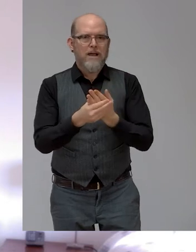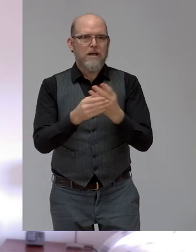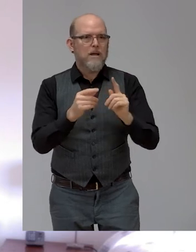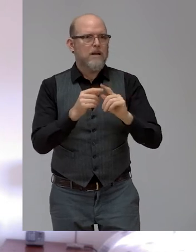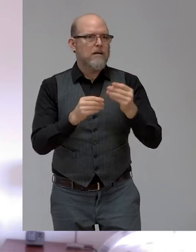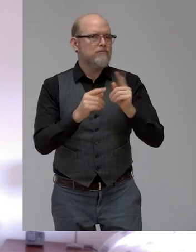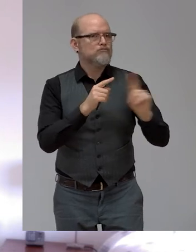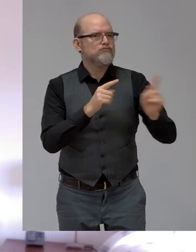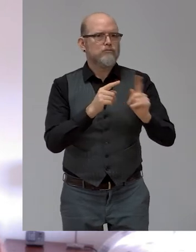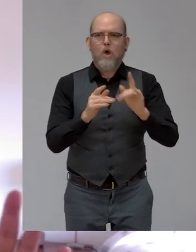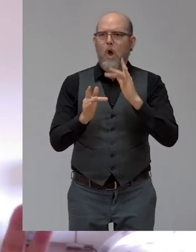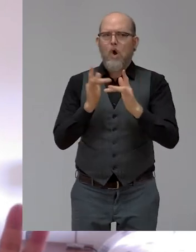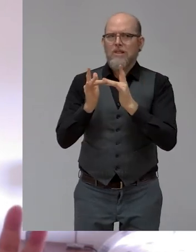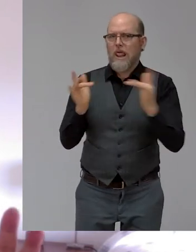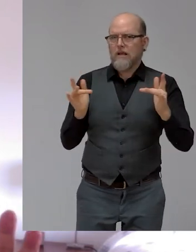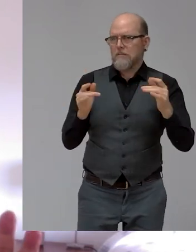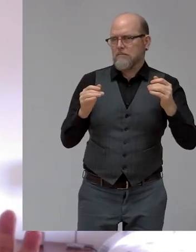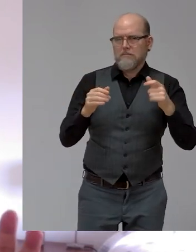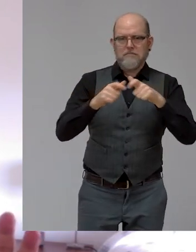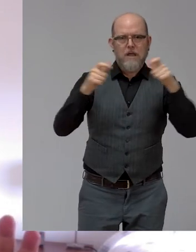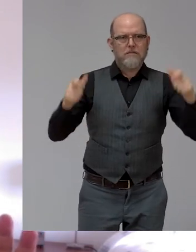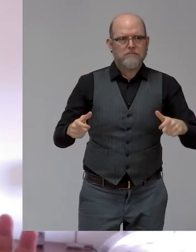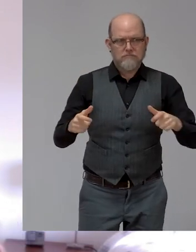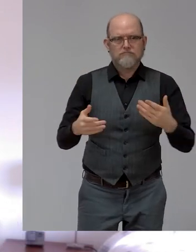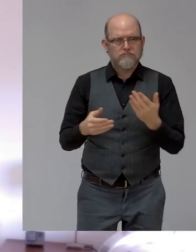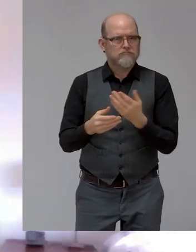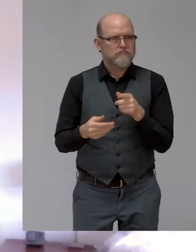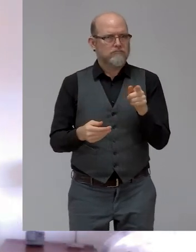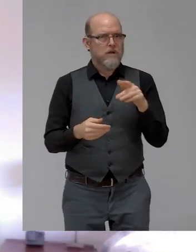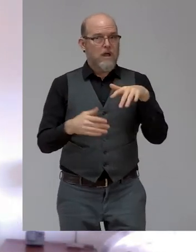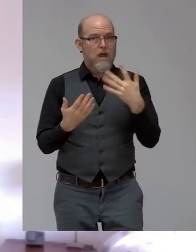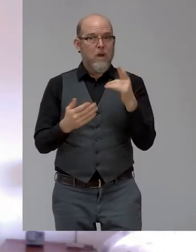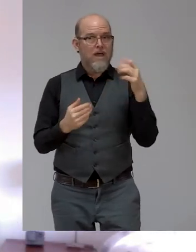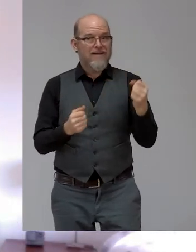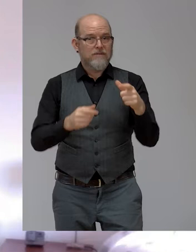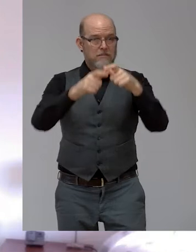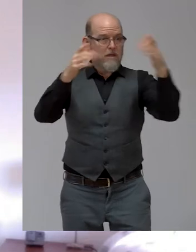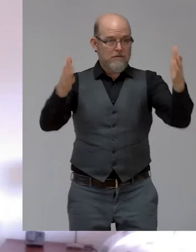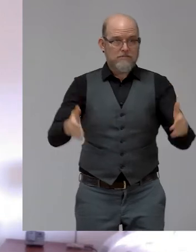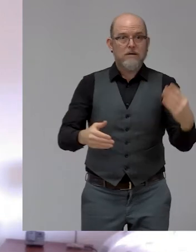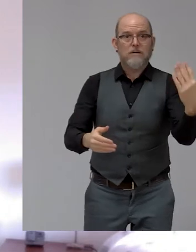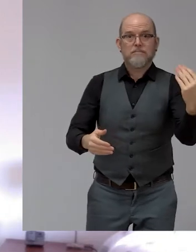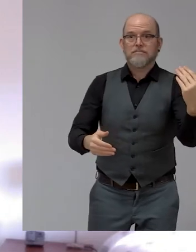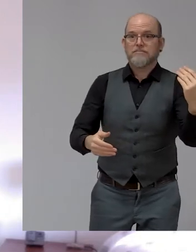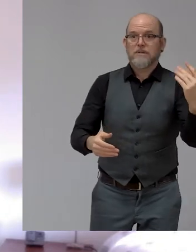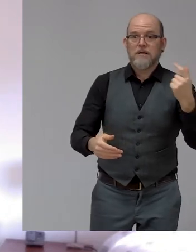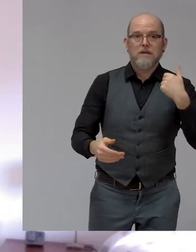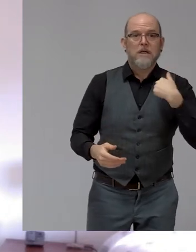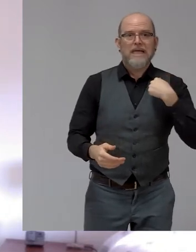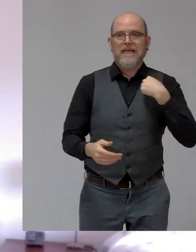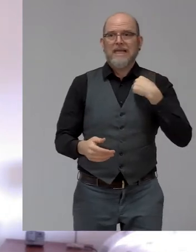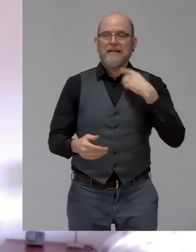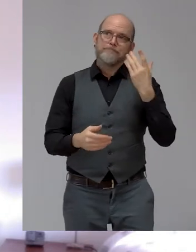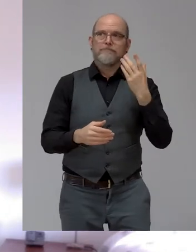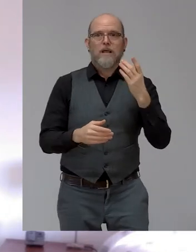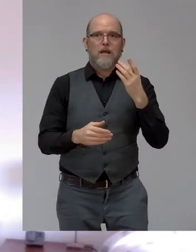mobile phone to actually speak out what the customer is looking to get? So, I want my balances and